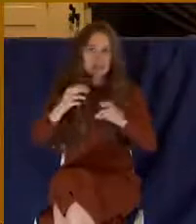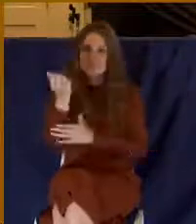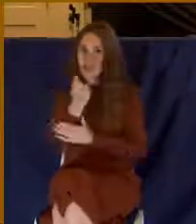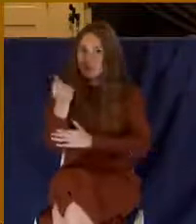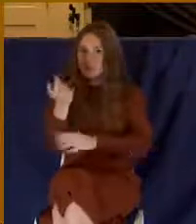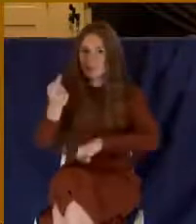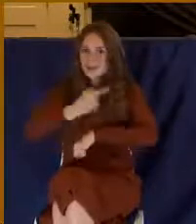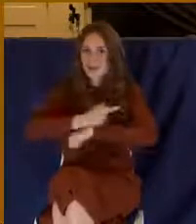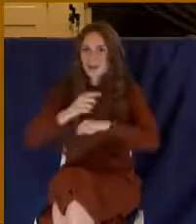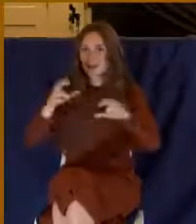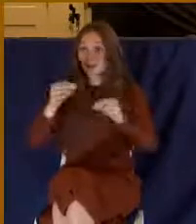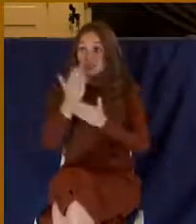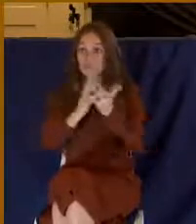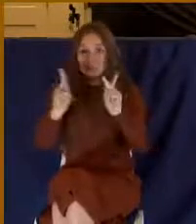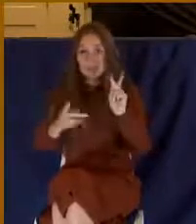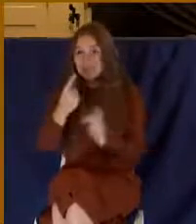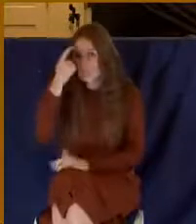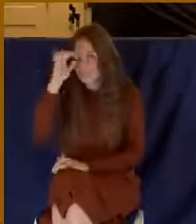people think.